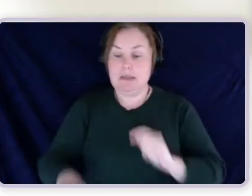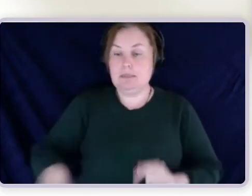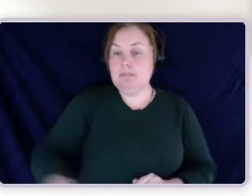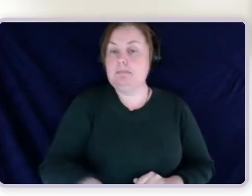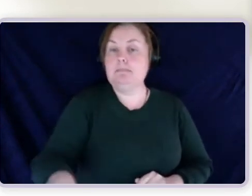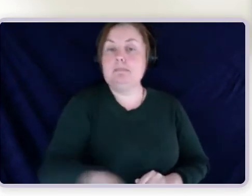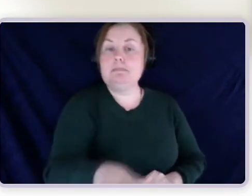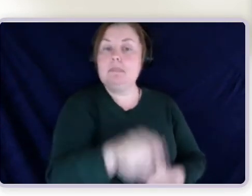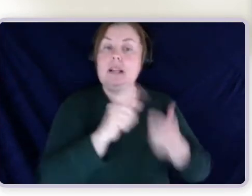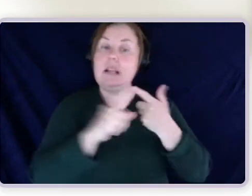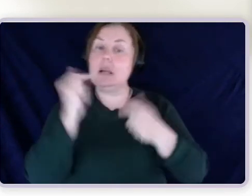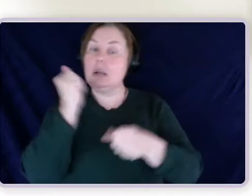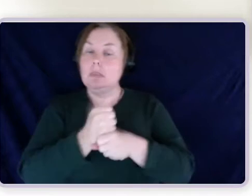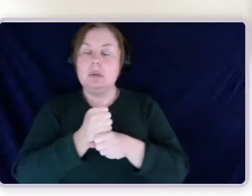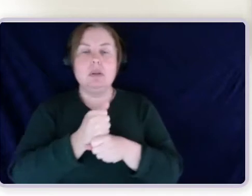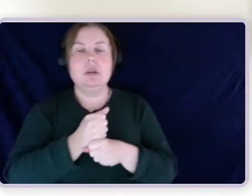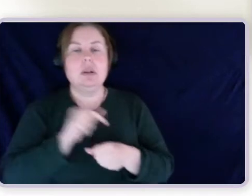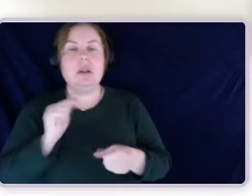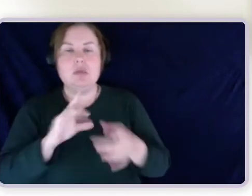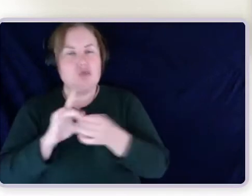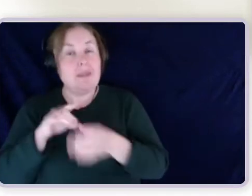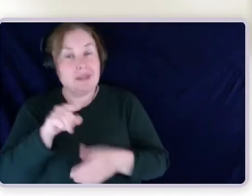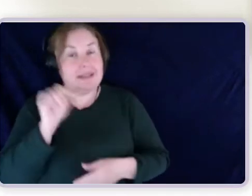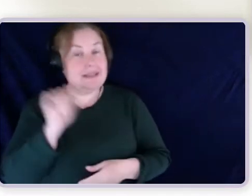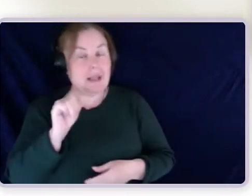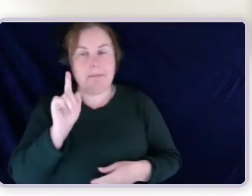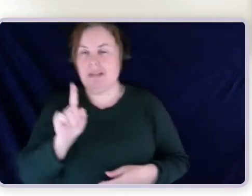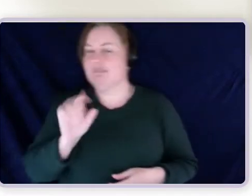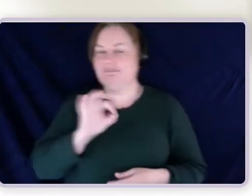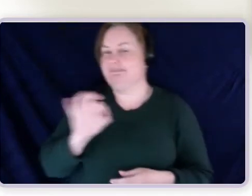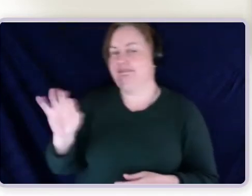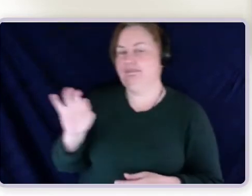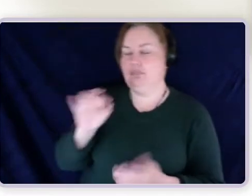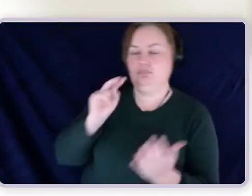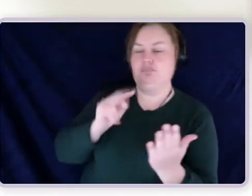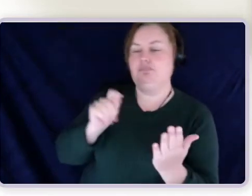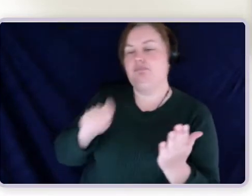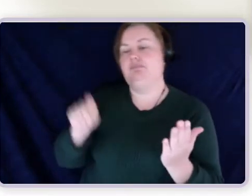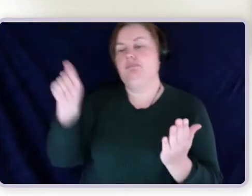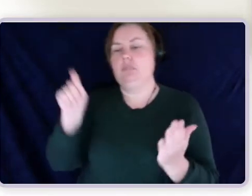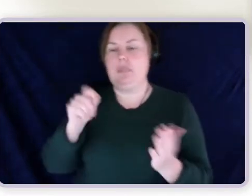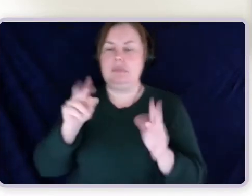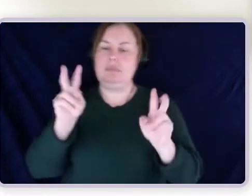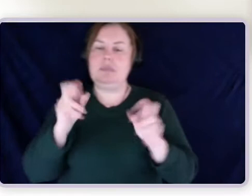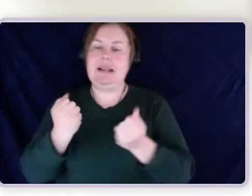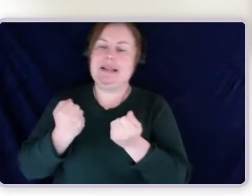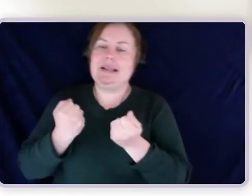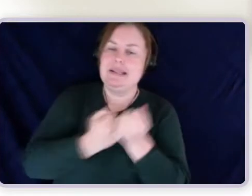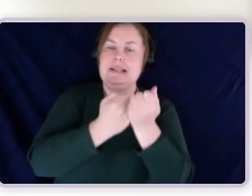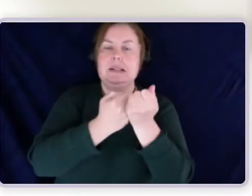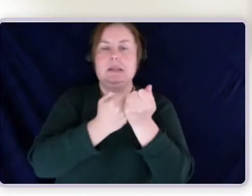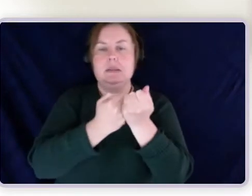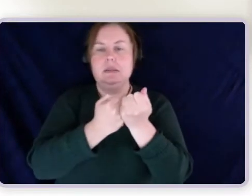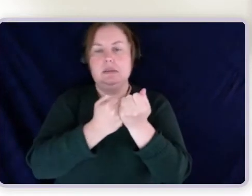relevant to the impairment tables, but it does not count as assistance for the purposes of the impairment